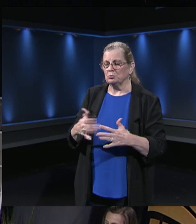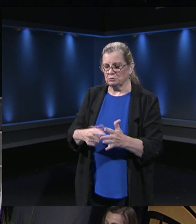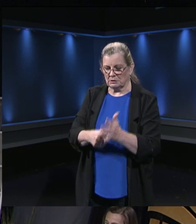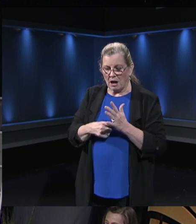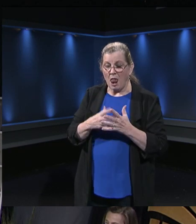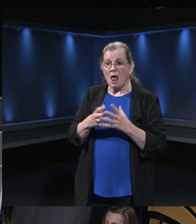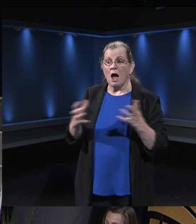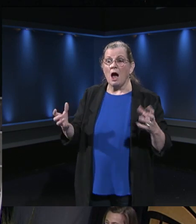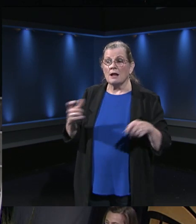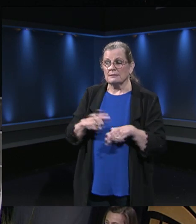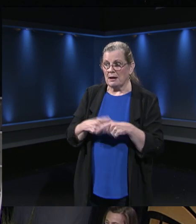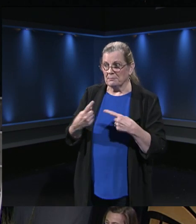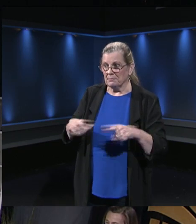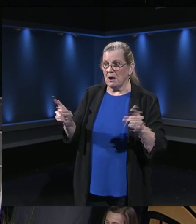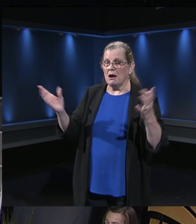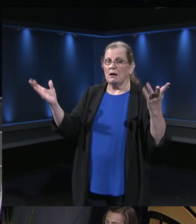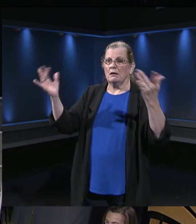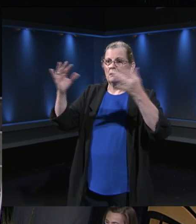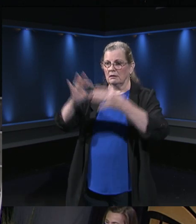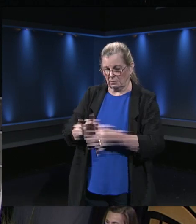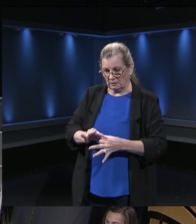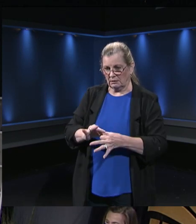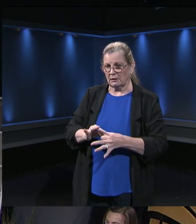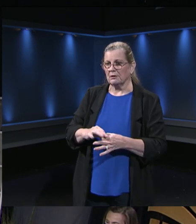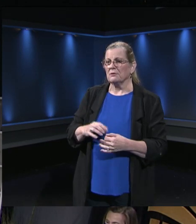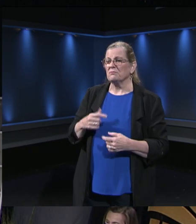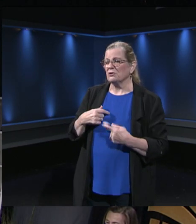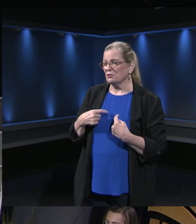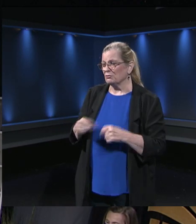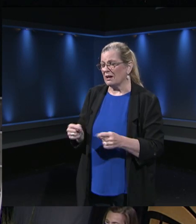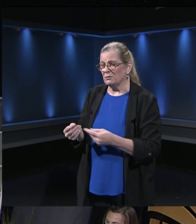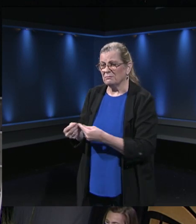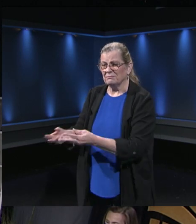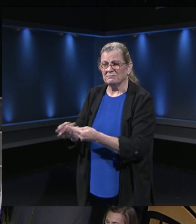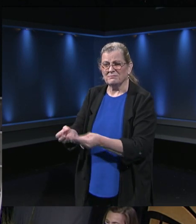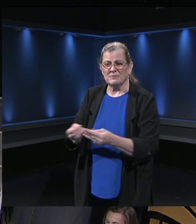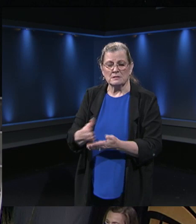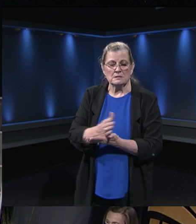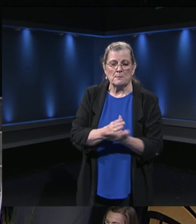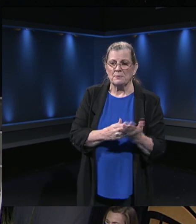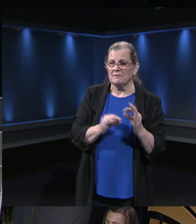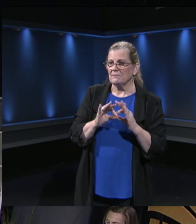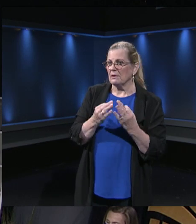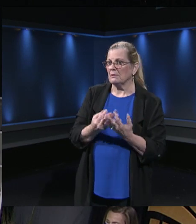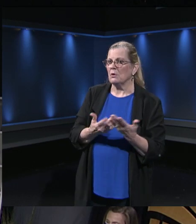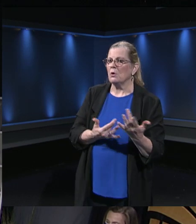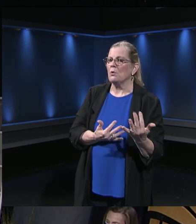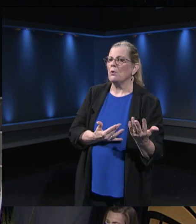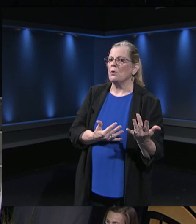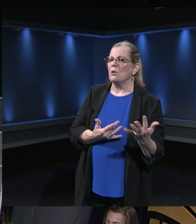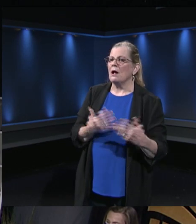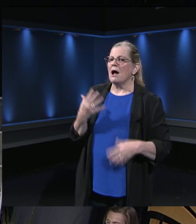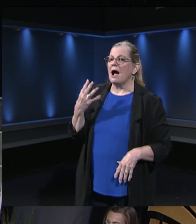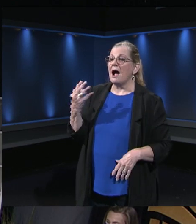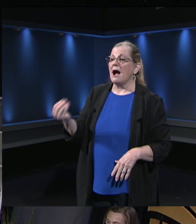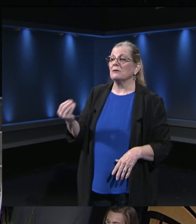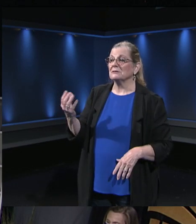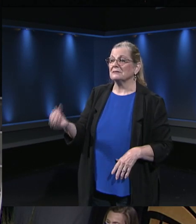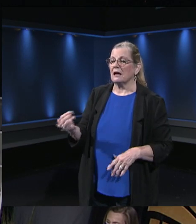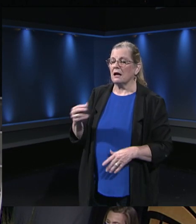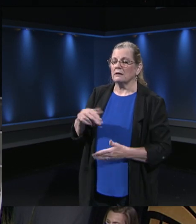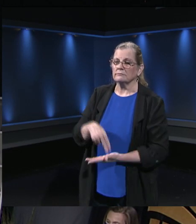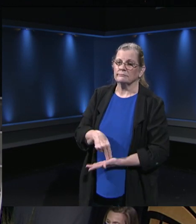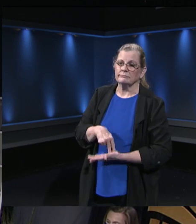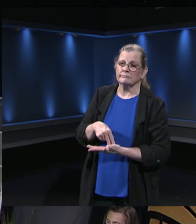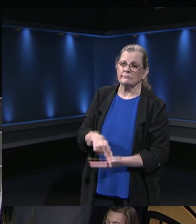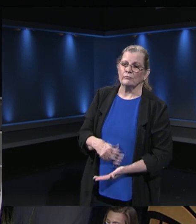working hard to provide resources to our families in need, but a lot of our families have been waiting outside for over three hours waiting to try to get help.